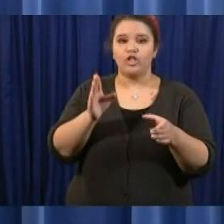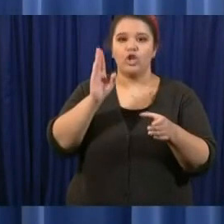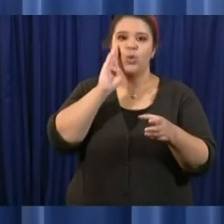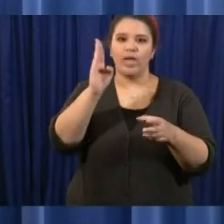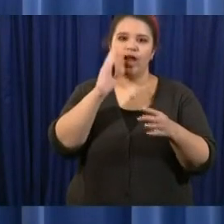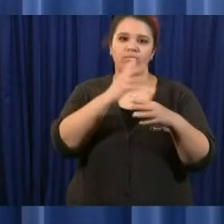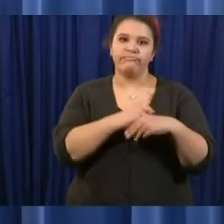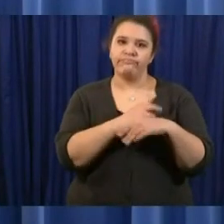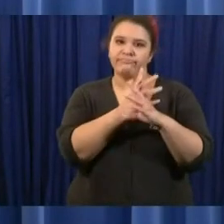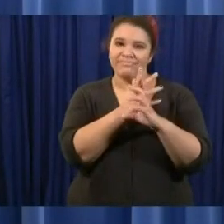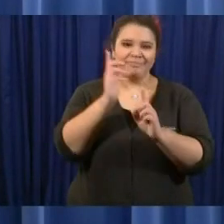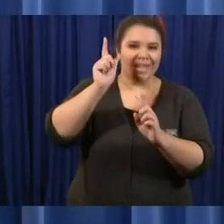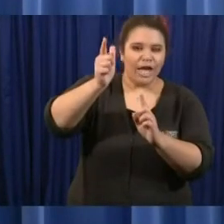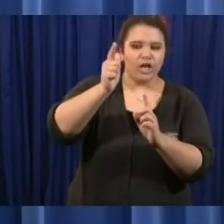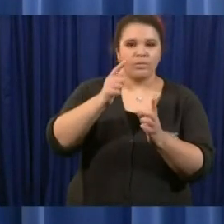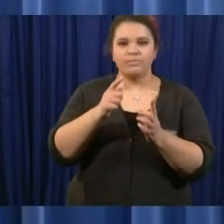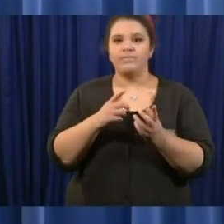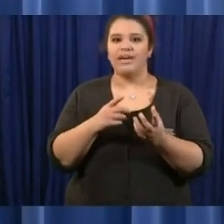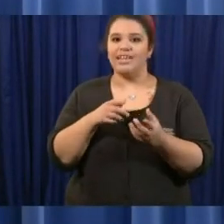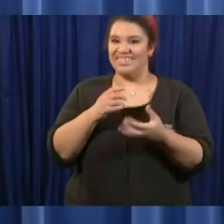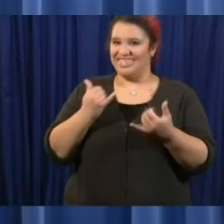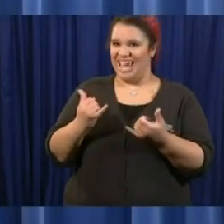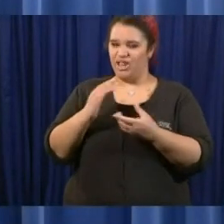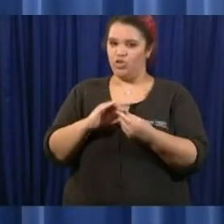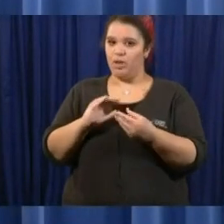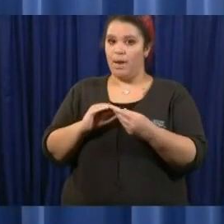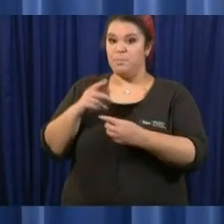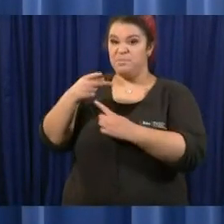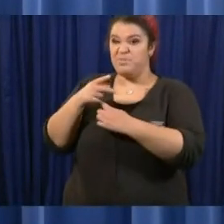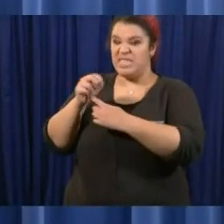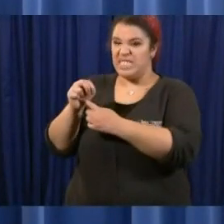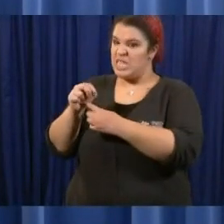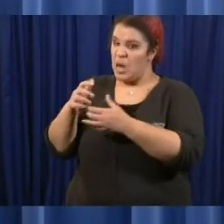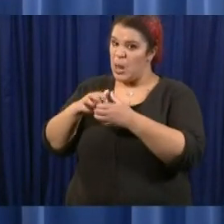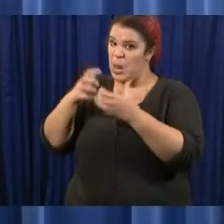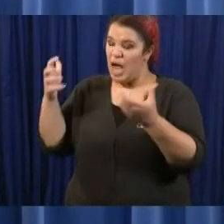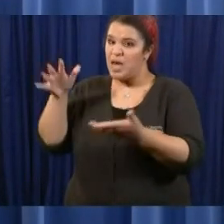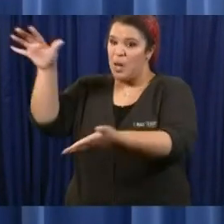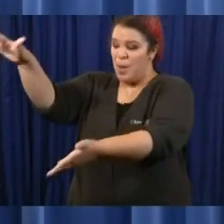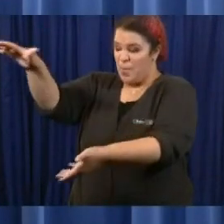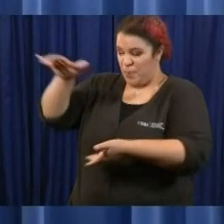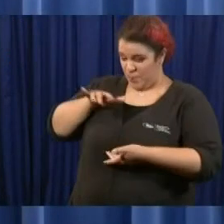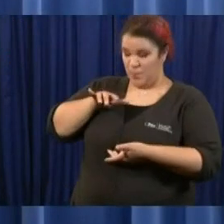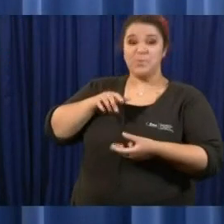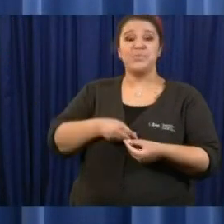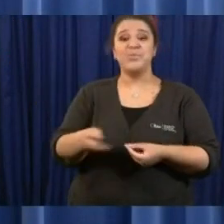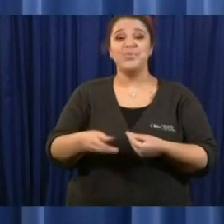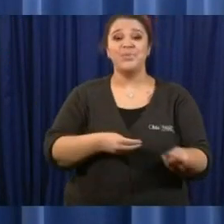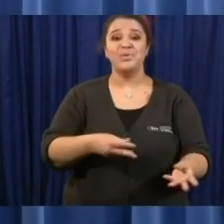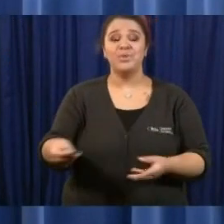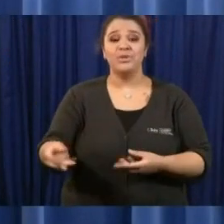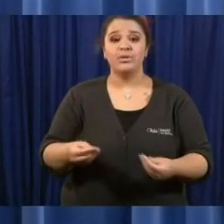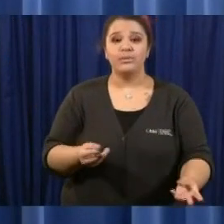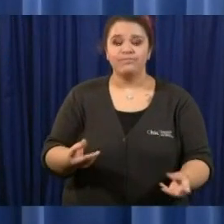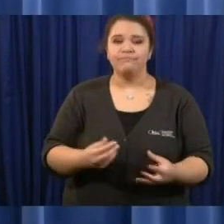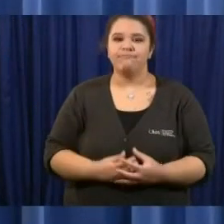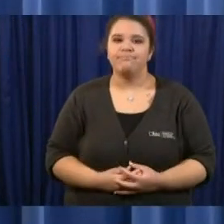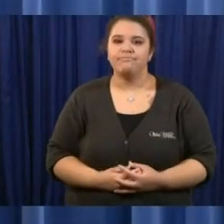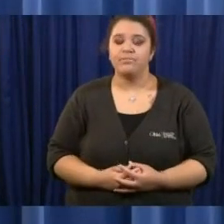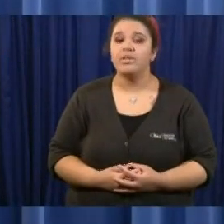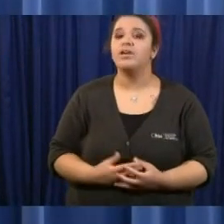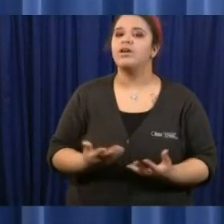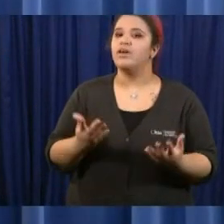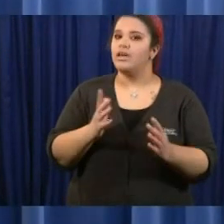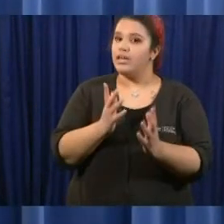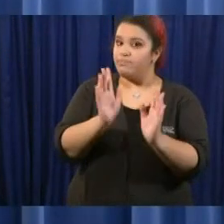today but we are hearing hearing a lot of concerns from corrections officers in the state prisons that they themselves don't have enough